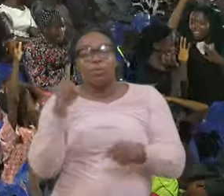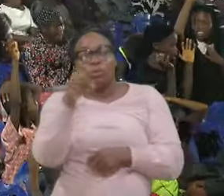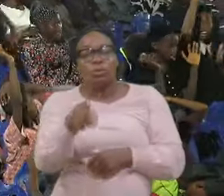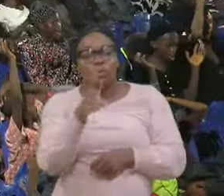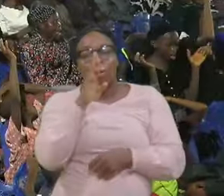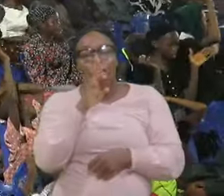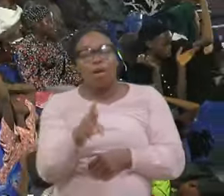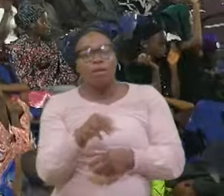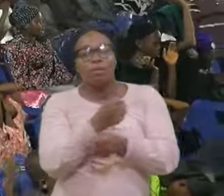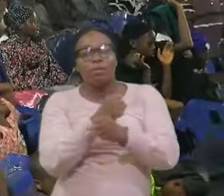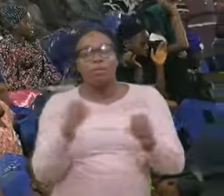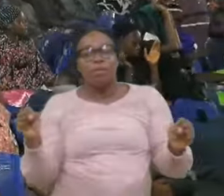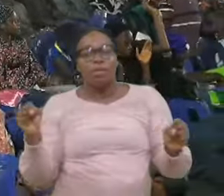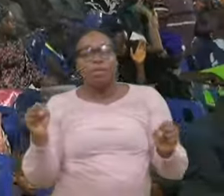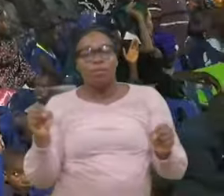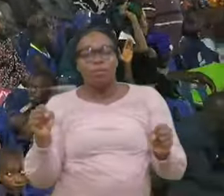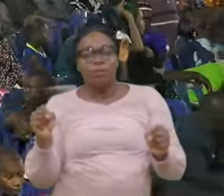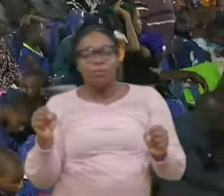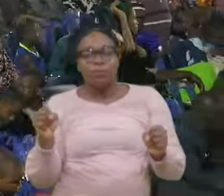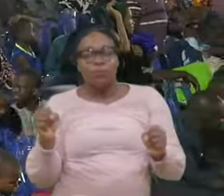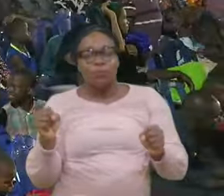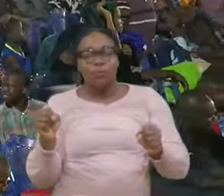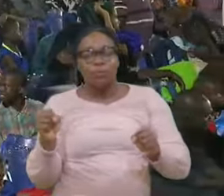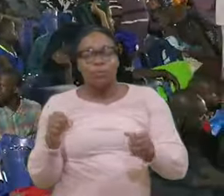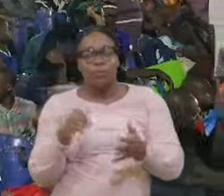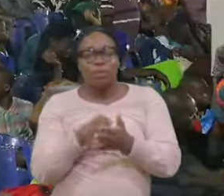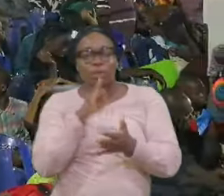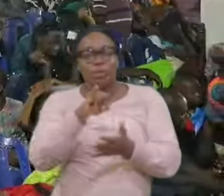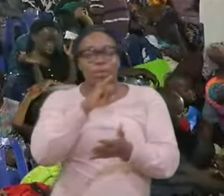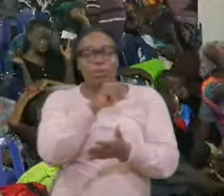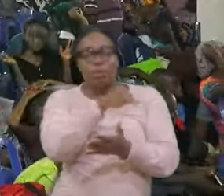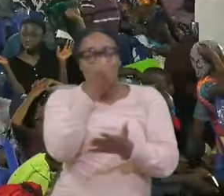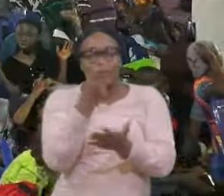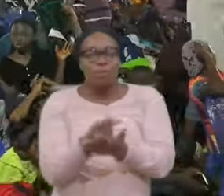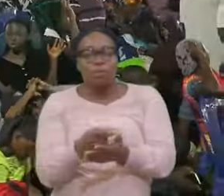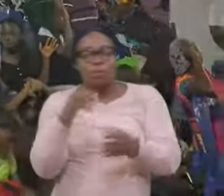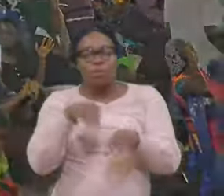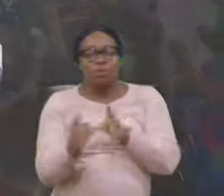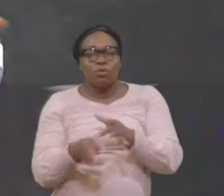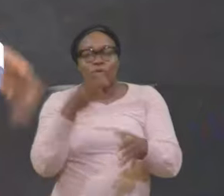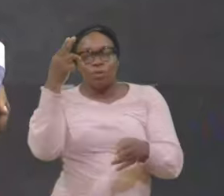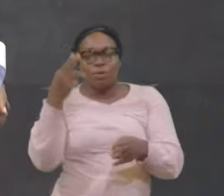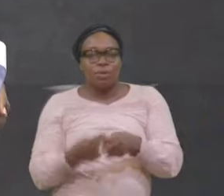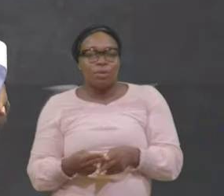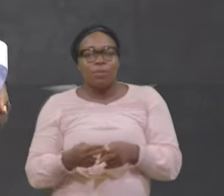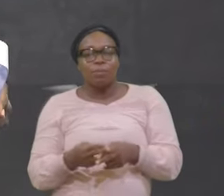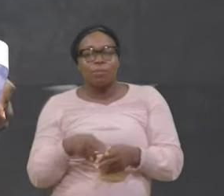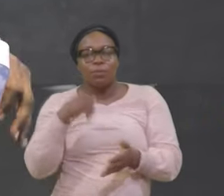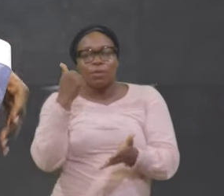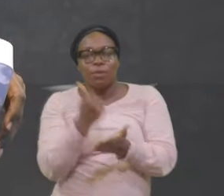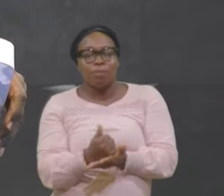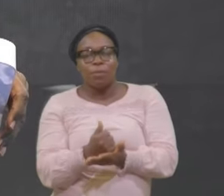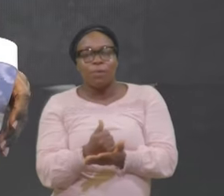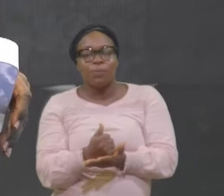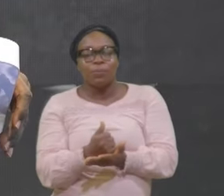It is Confirmed In Jesus Name We are called On our Moderating Overseer